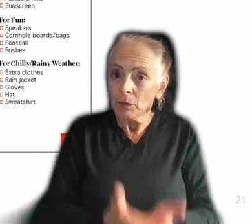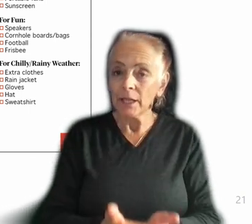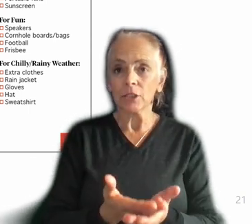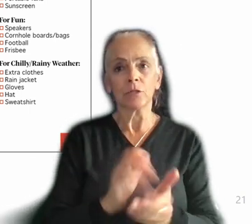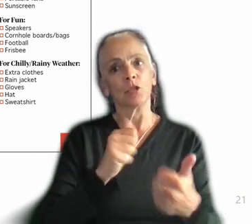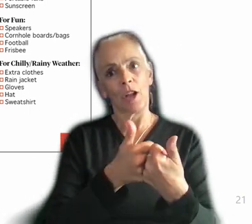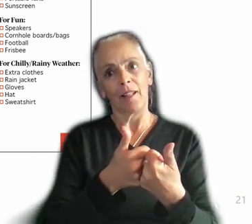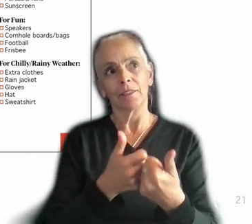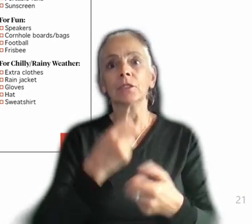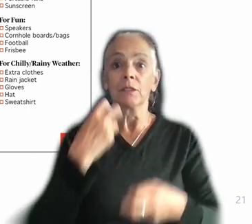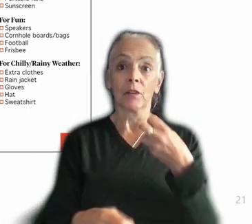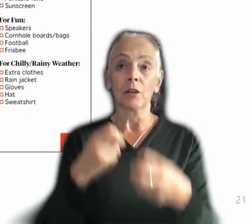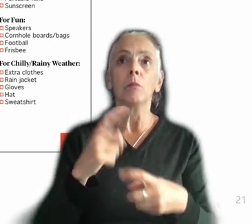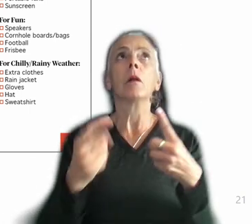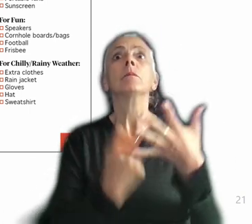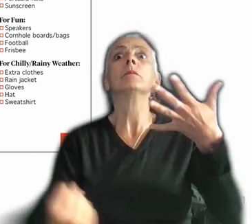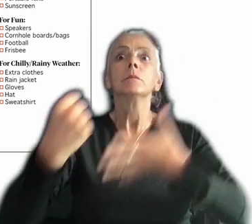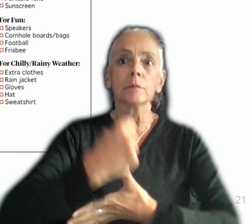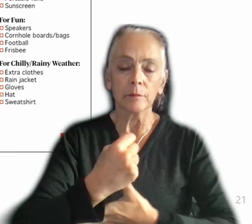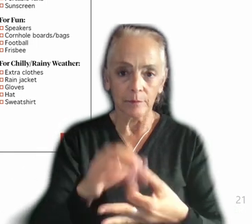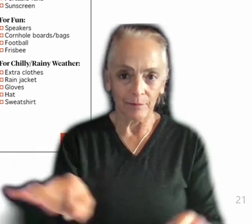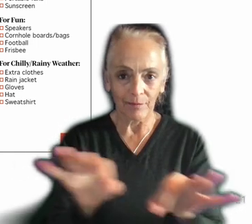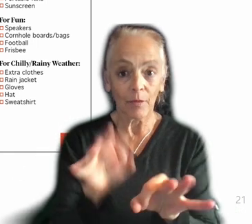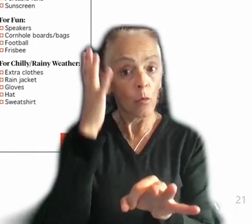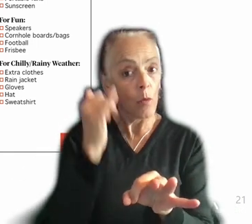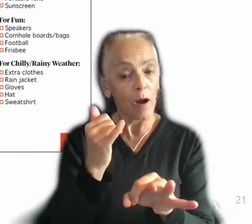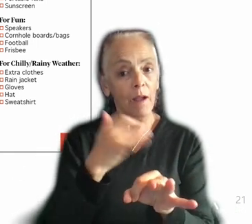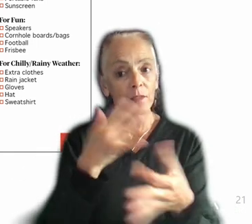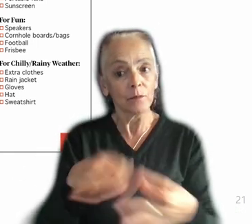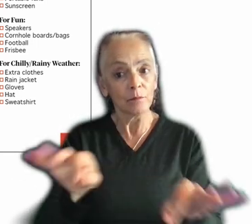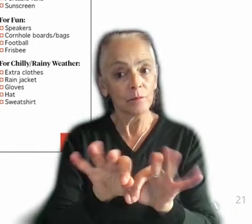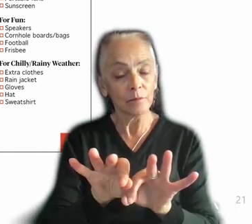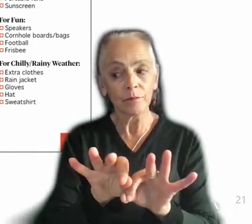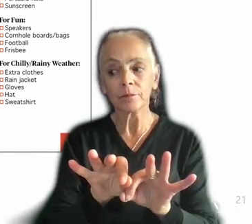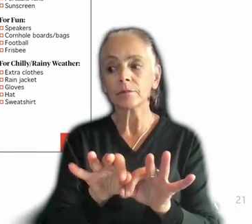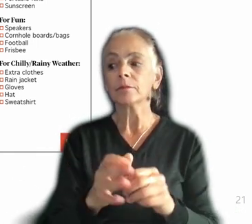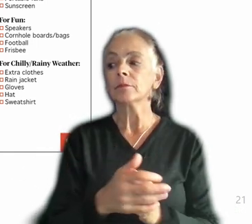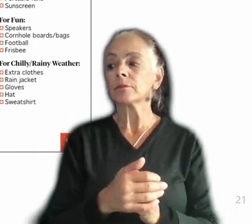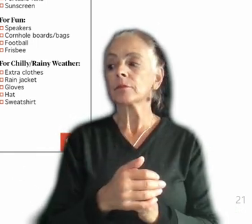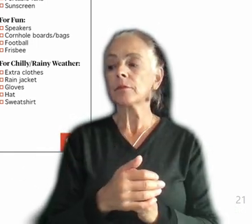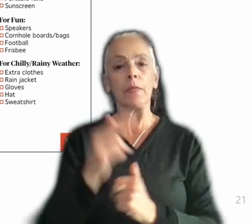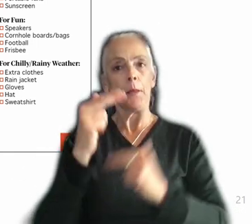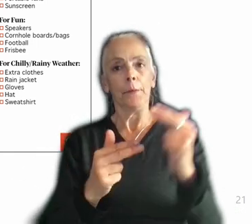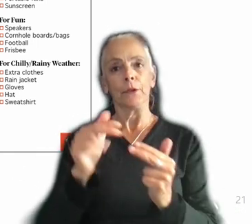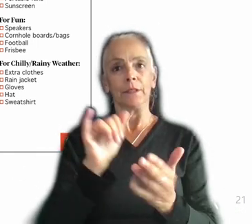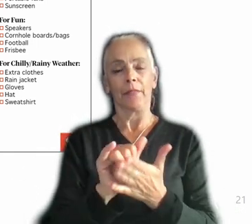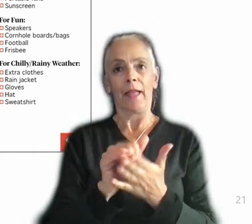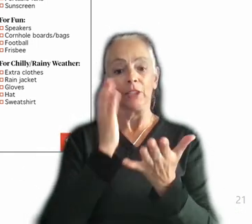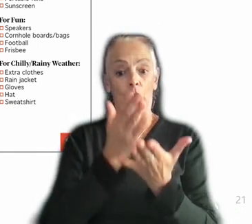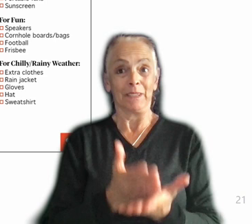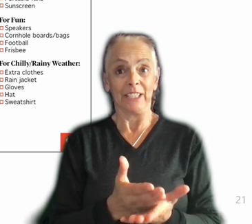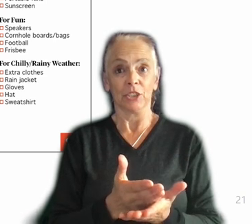absolutely, however, priority. And the reason I think it is a priority is because by building this documentation that initially helps